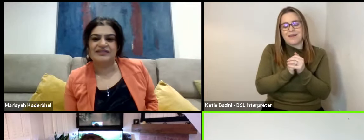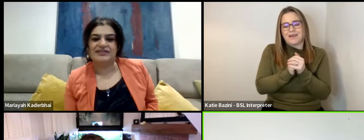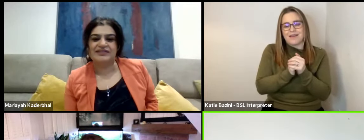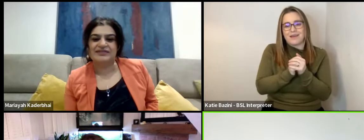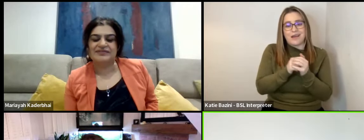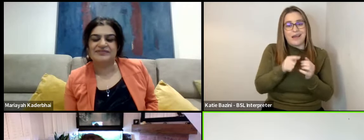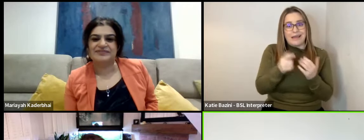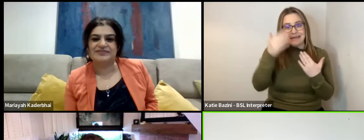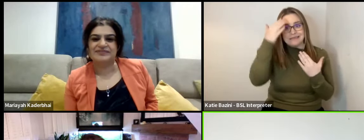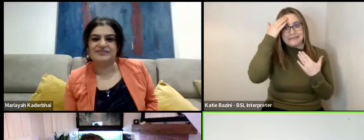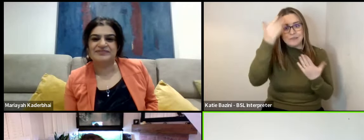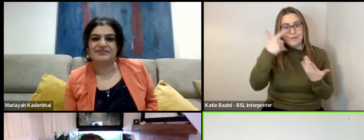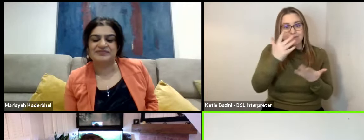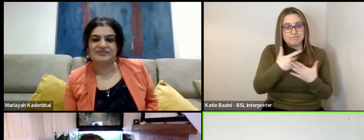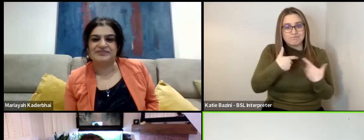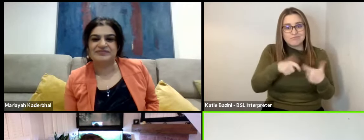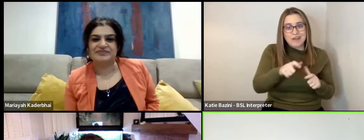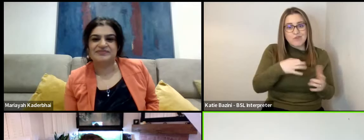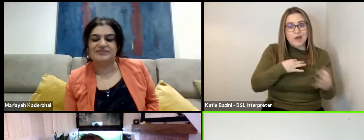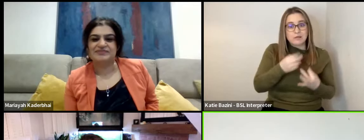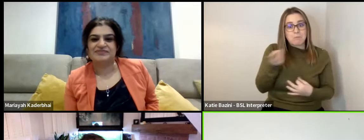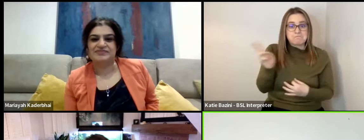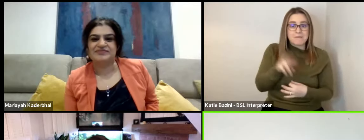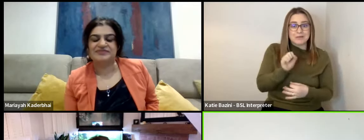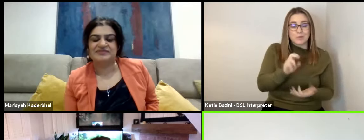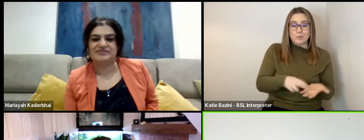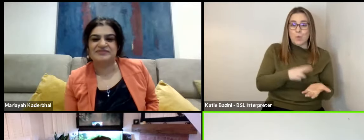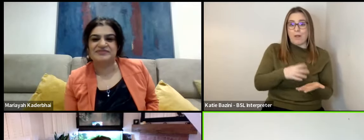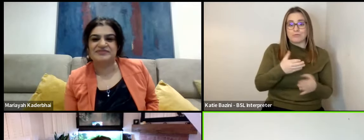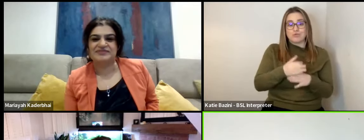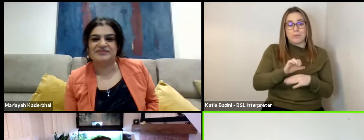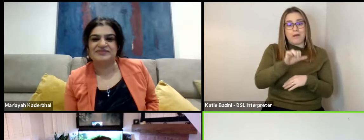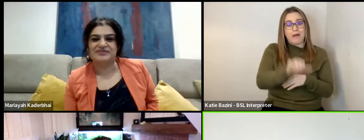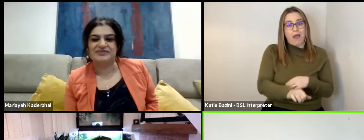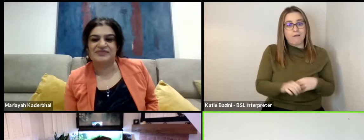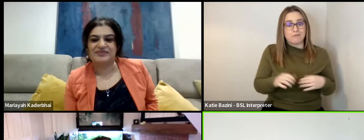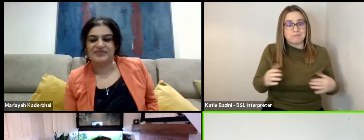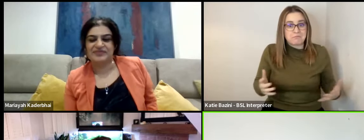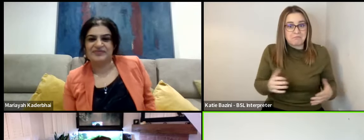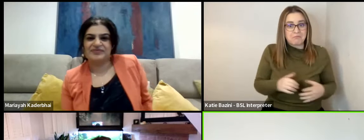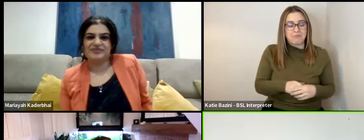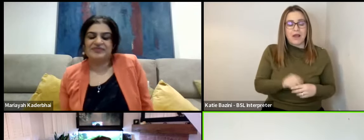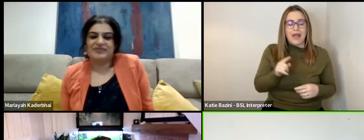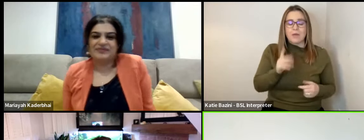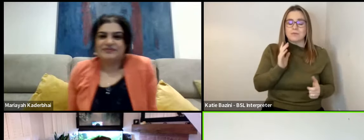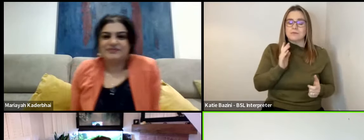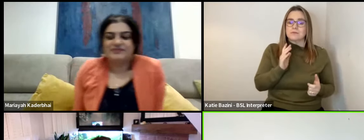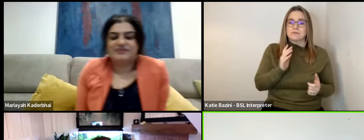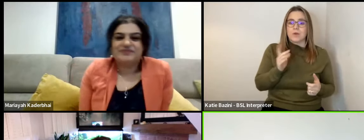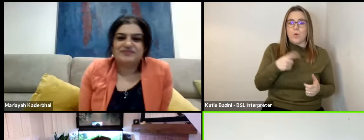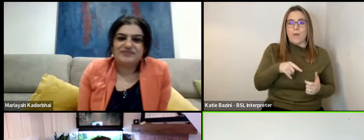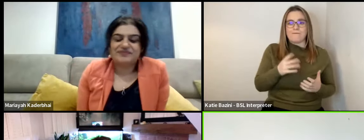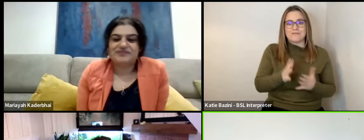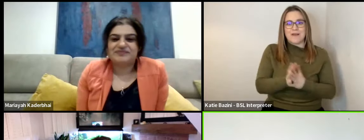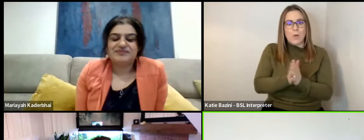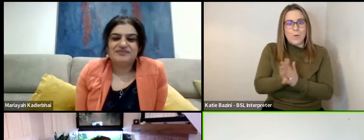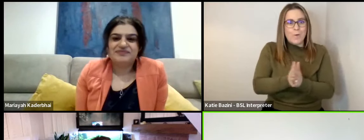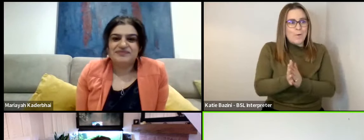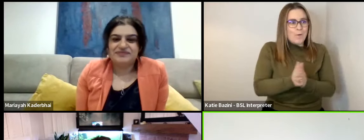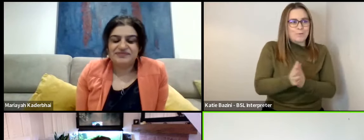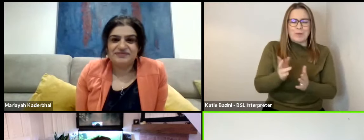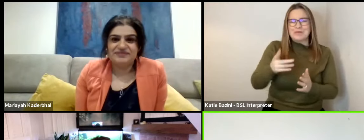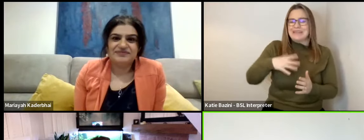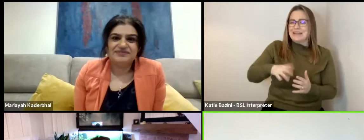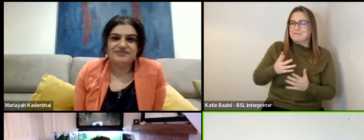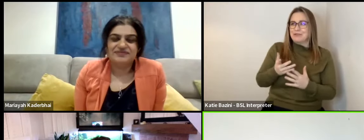he didn't know whether he was going to continue with the acting, was going back to his day job, but he just was so, it gave us all that buzz, not that we needed